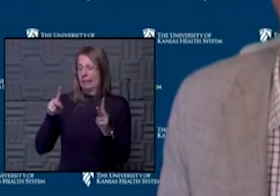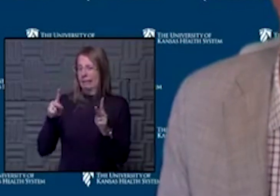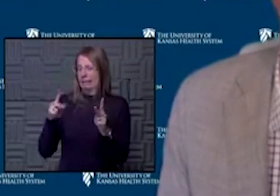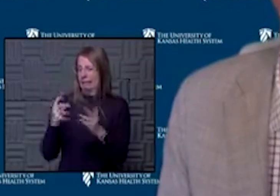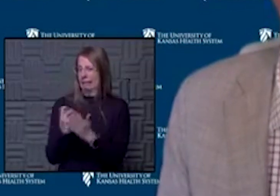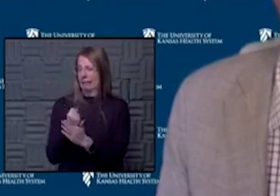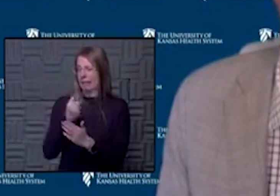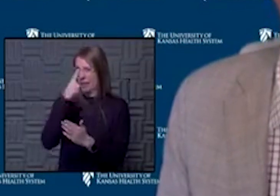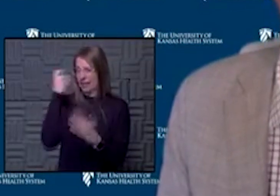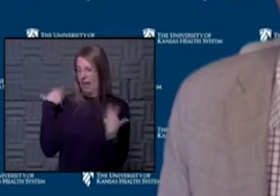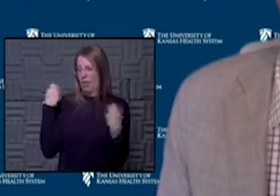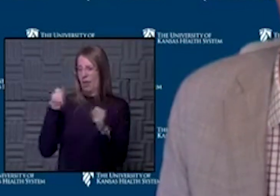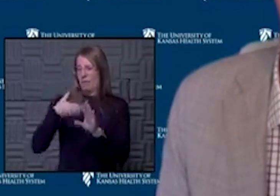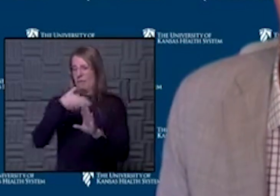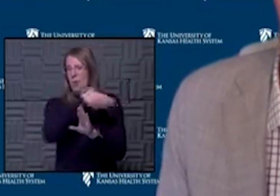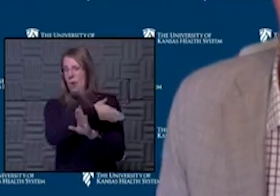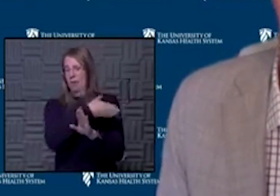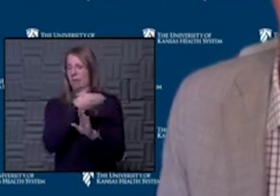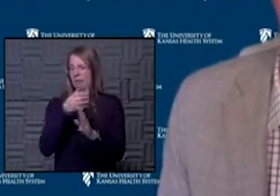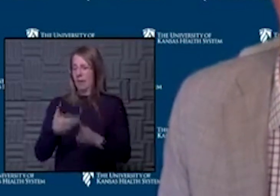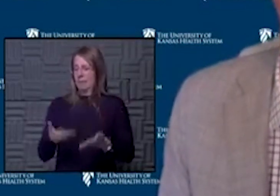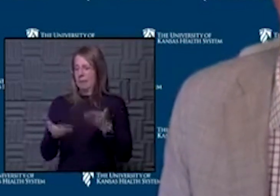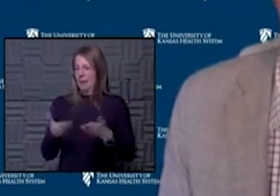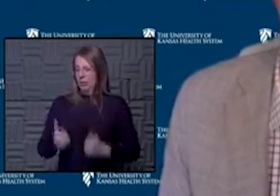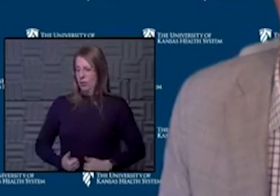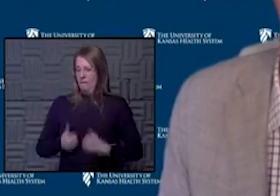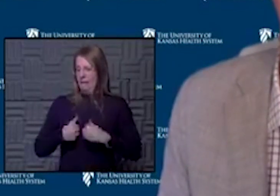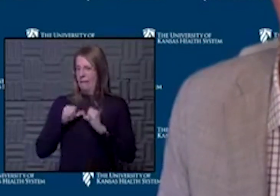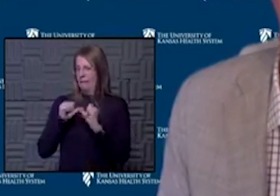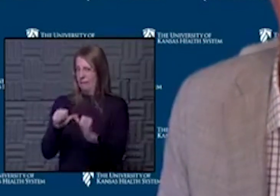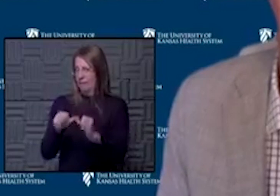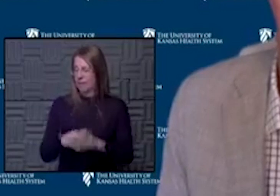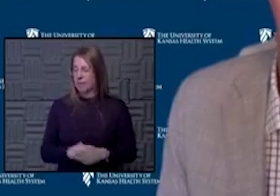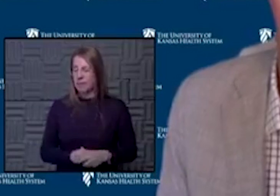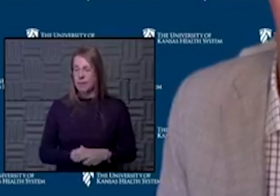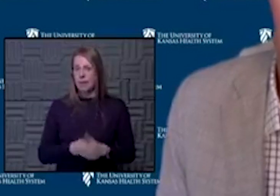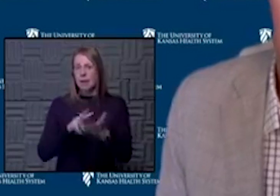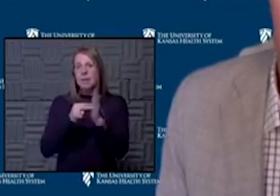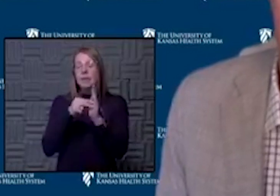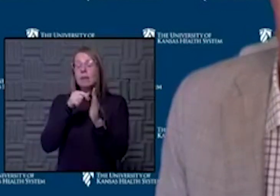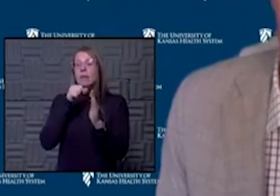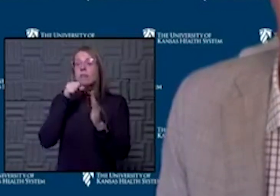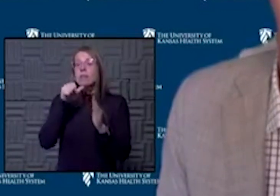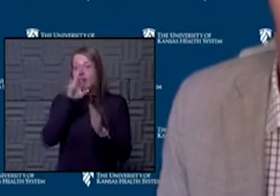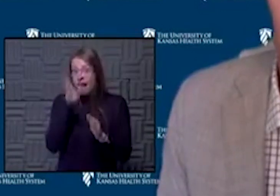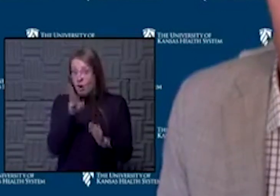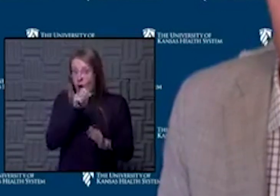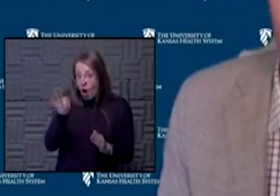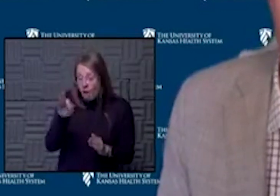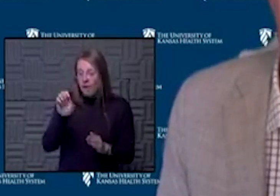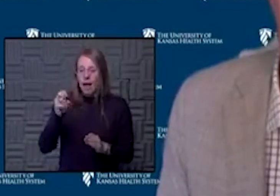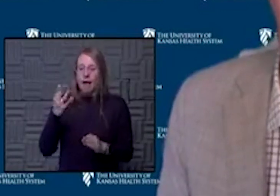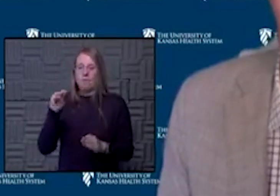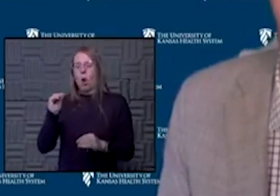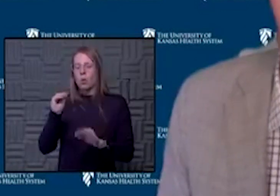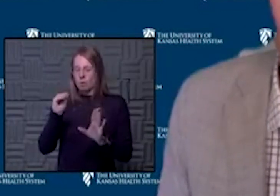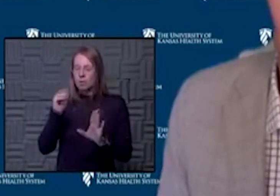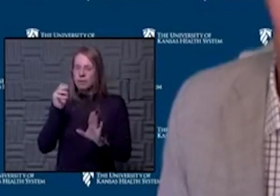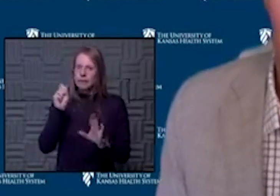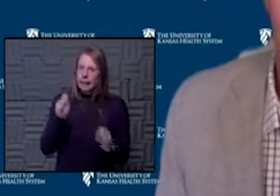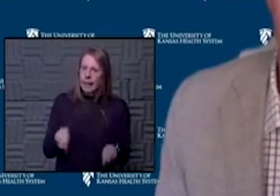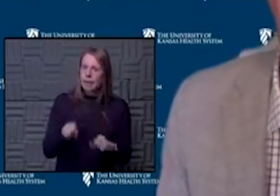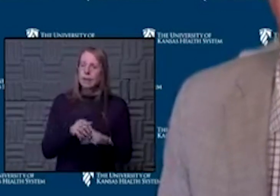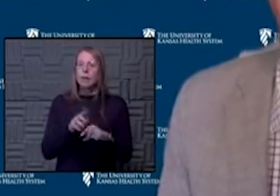healthy before, of surviving. So it's not that you don't come off ECMO. As far as the actual number,